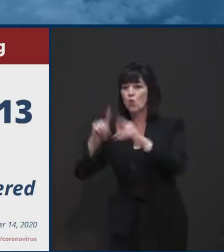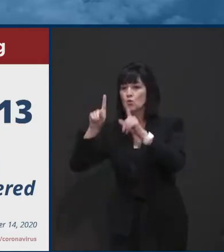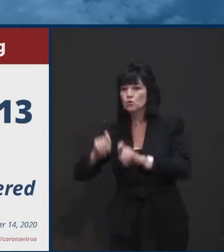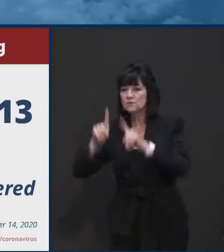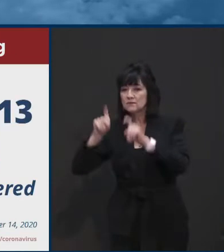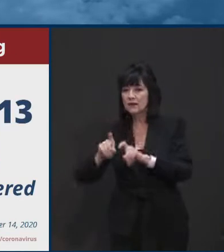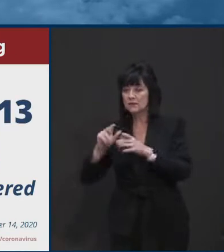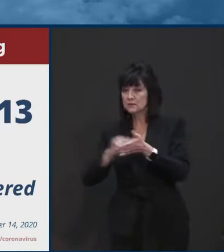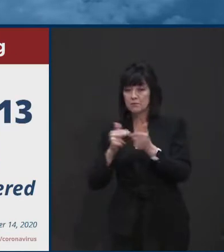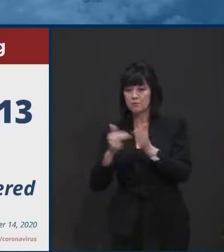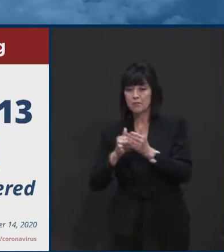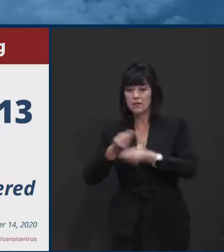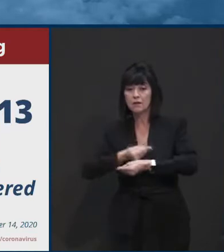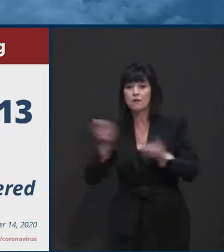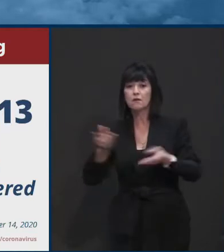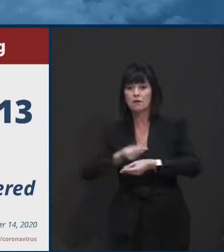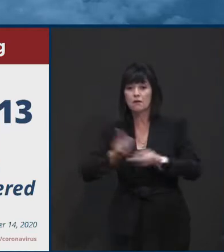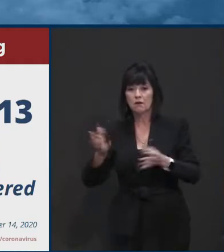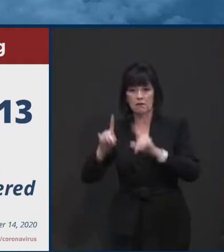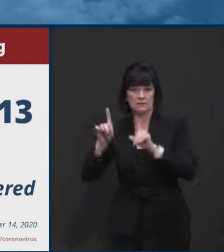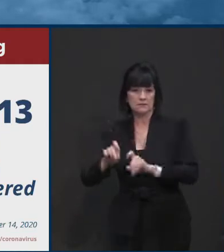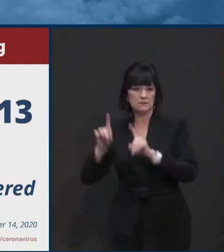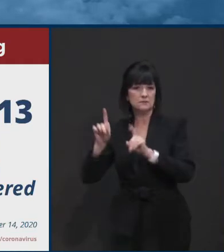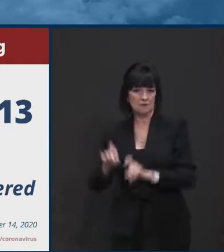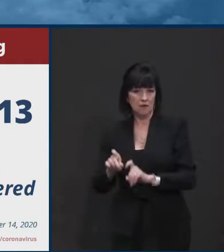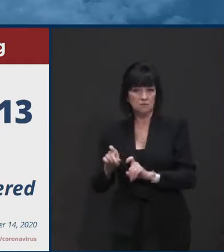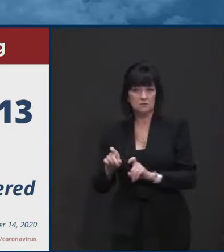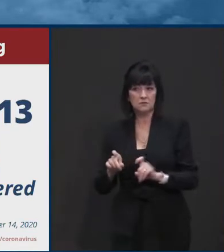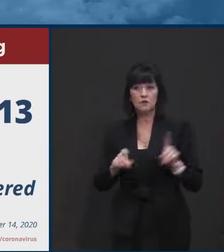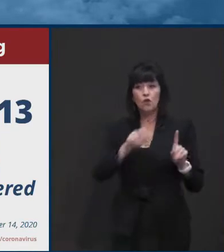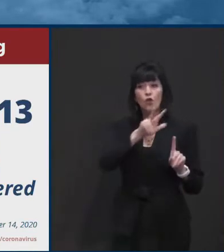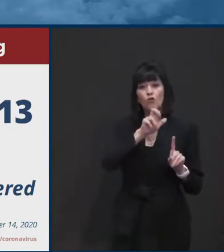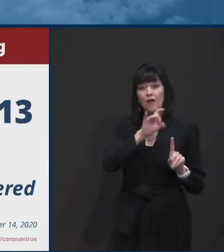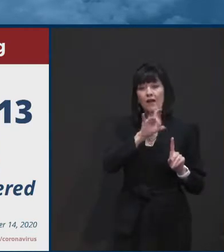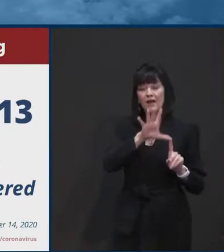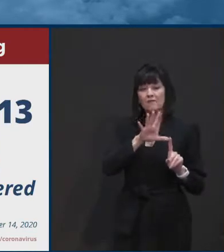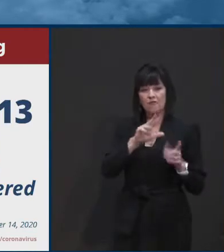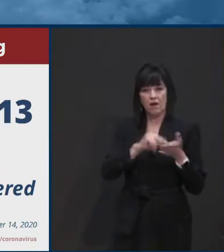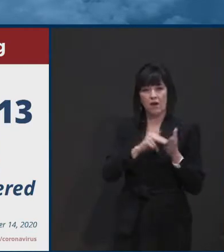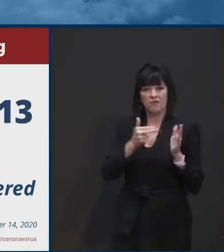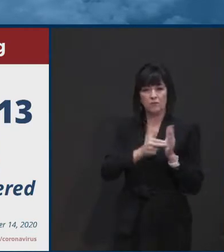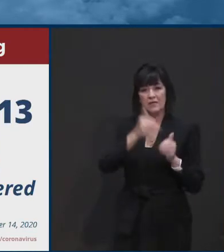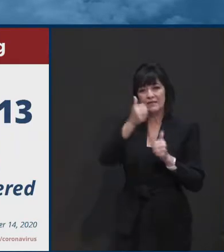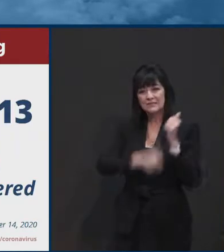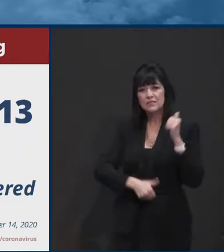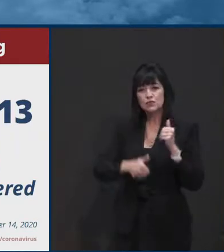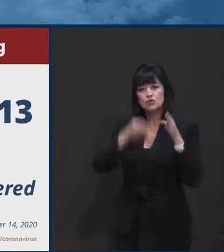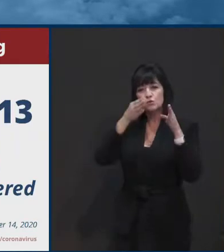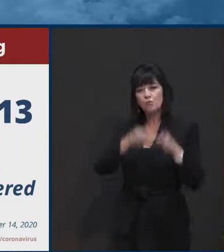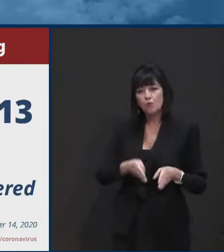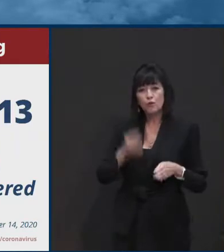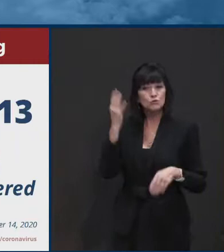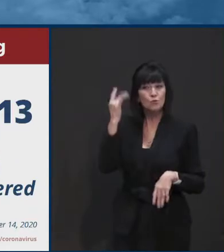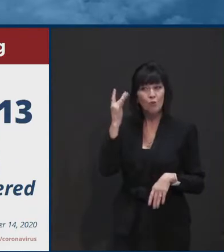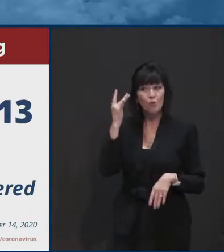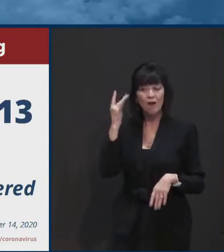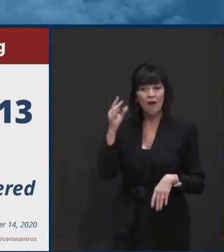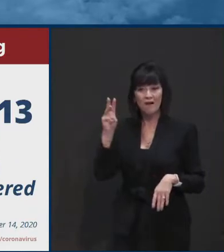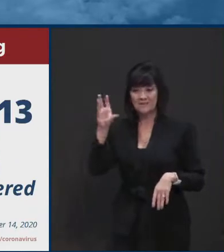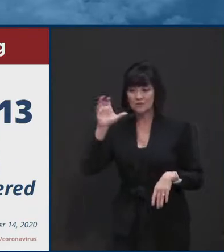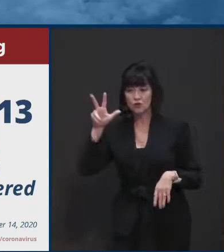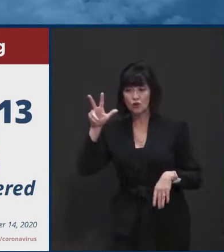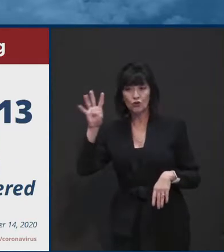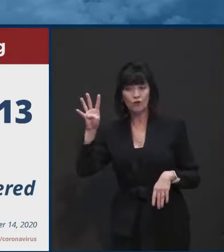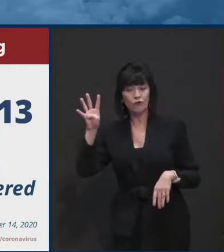have been administered. So the more appropriate calculation of the percent positive. But again, you can see that many